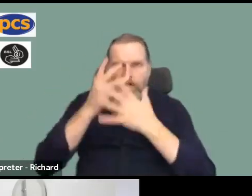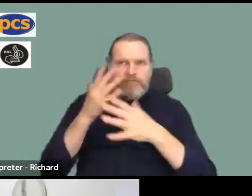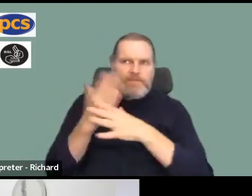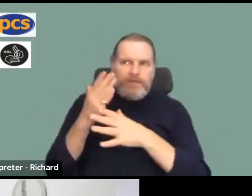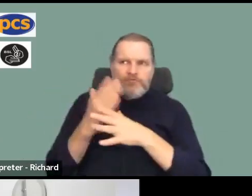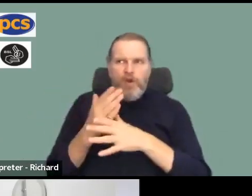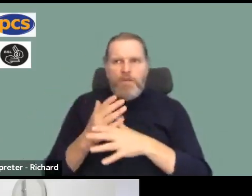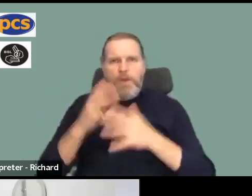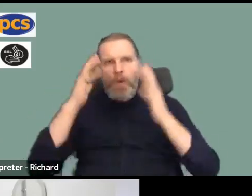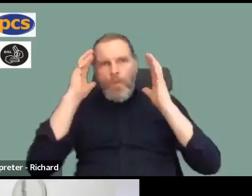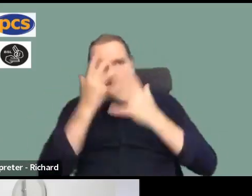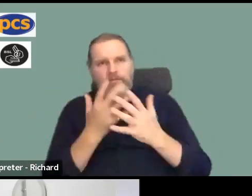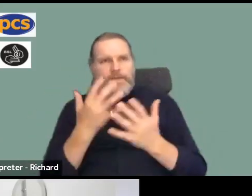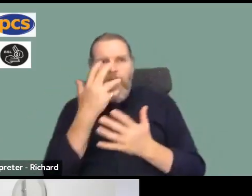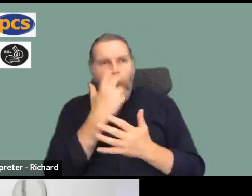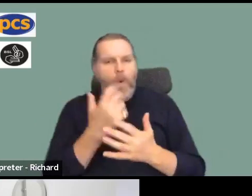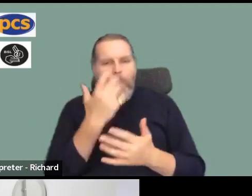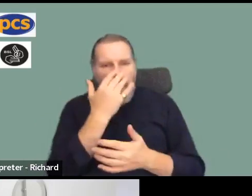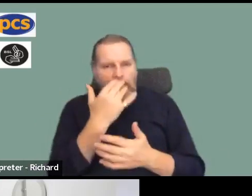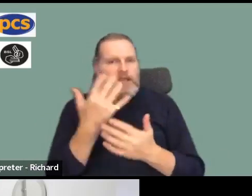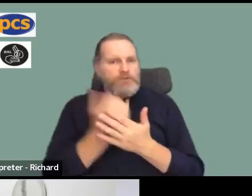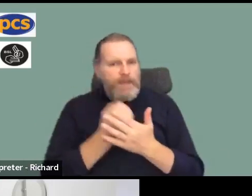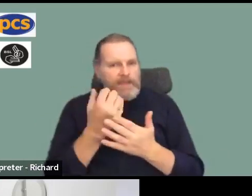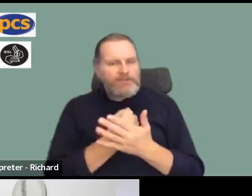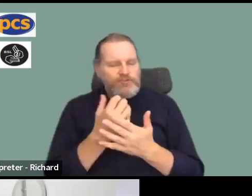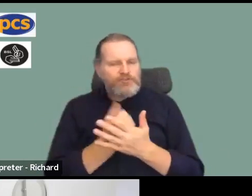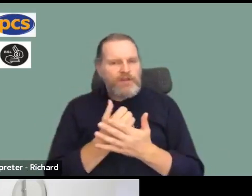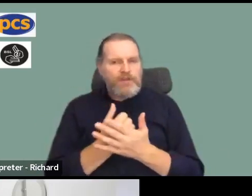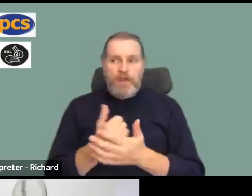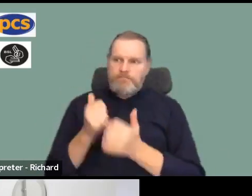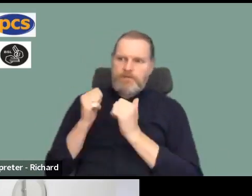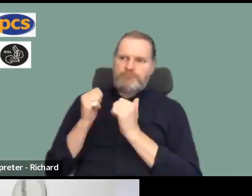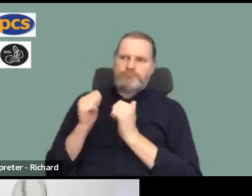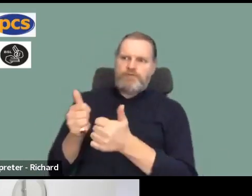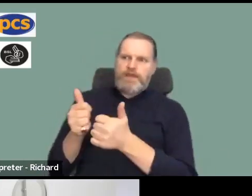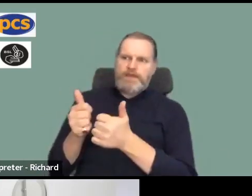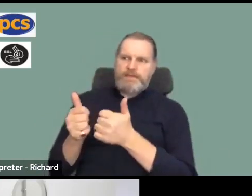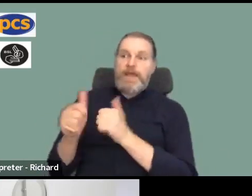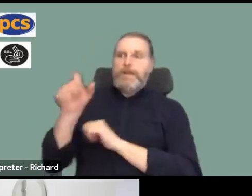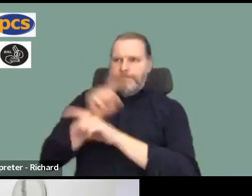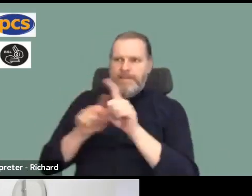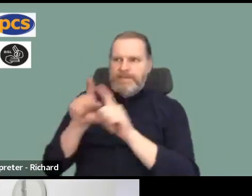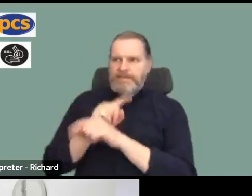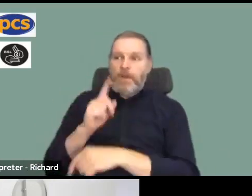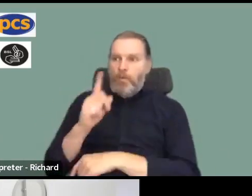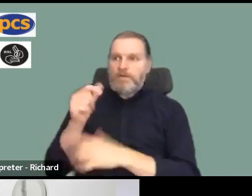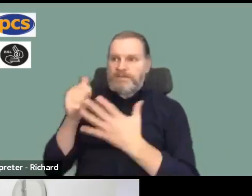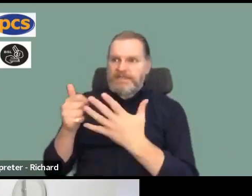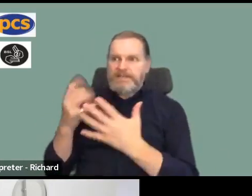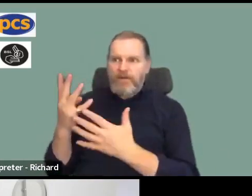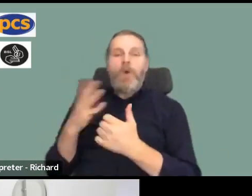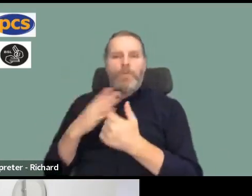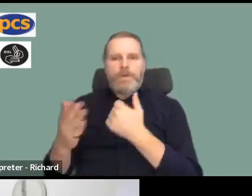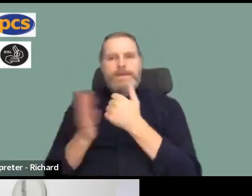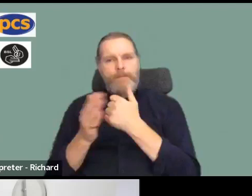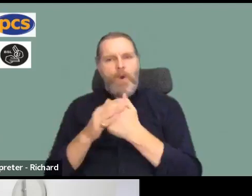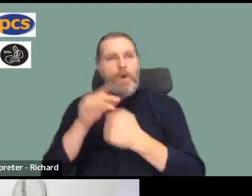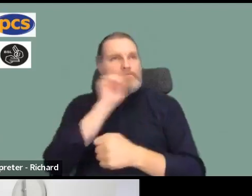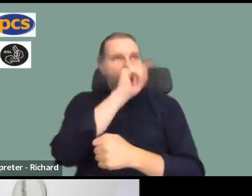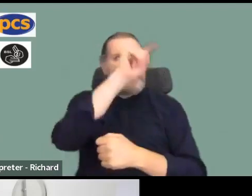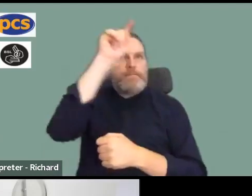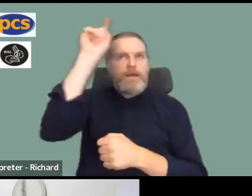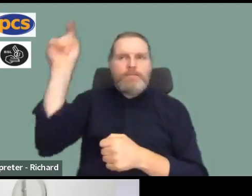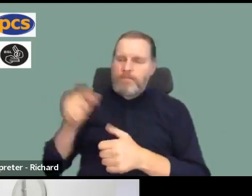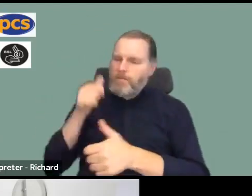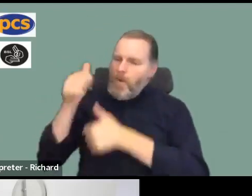they can see other unions are beginning to do something. So, it's great. And what we need is more meetings like that. So, well done, Keith. And I hope we'll get lots of